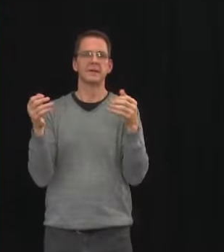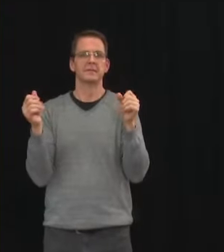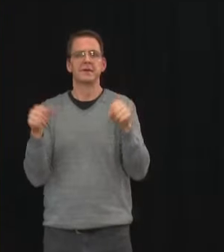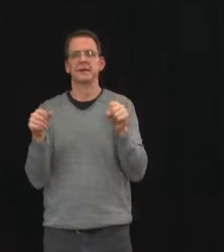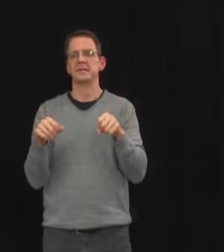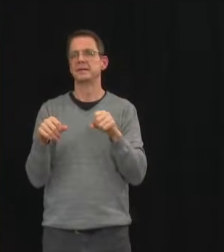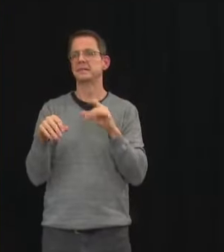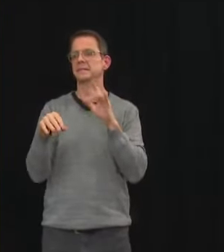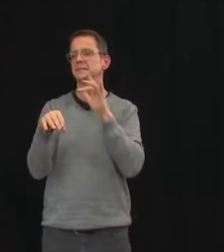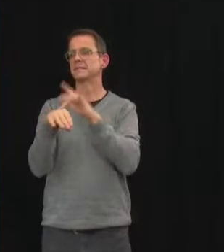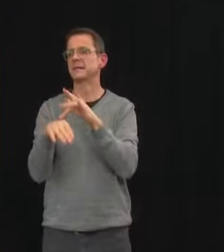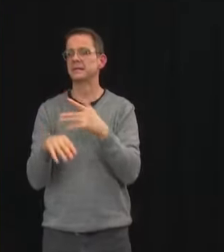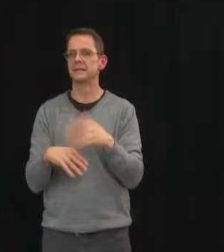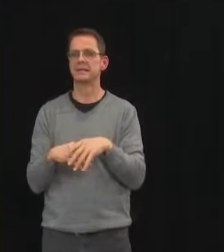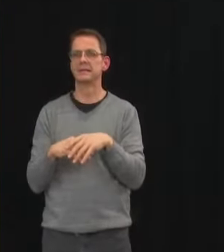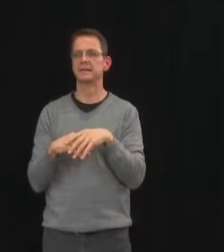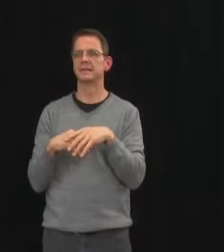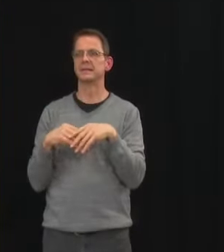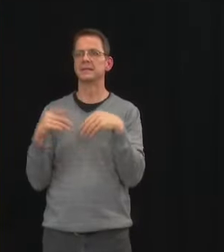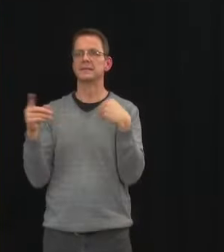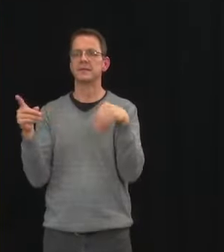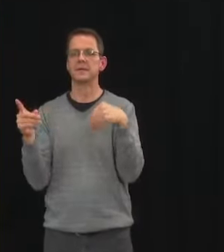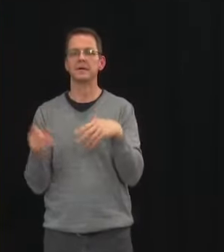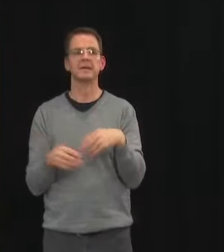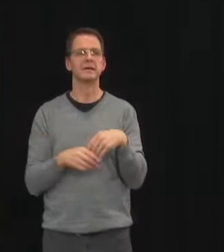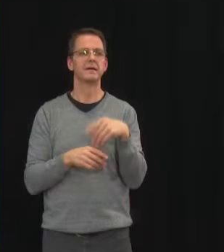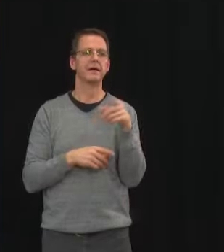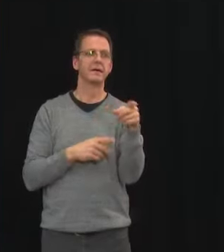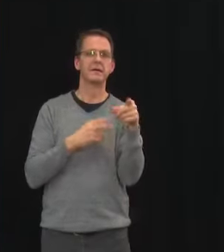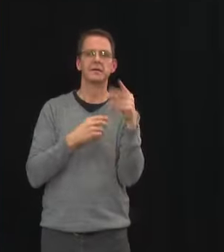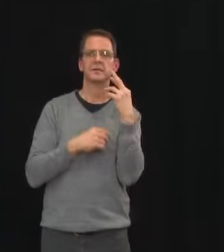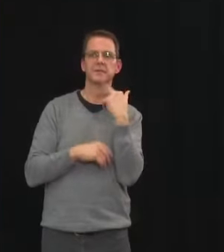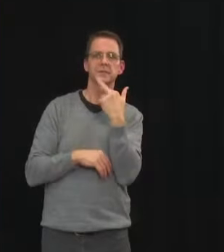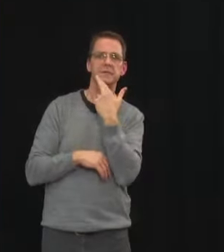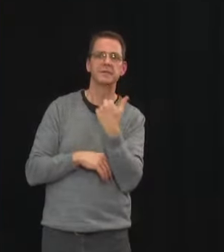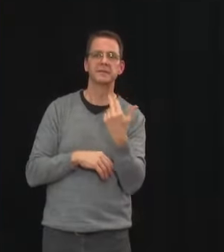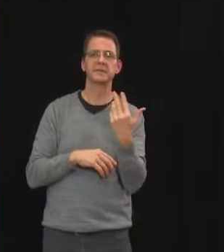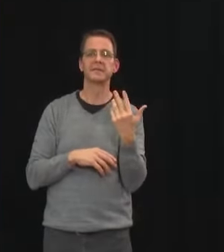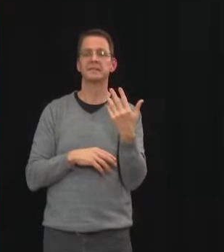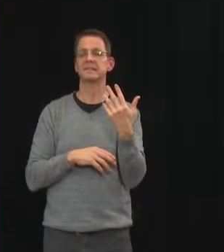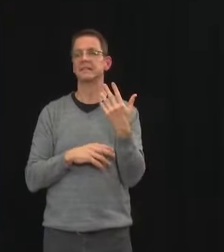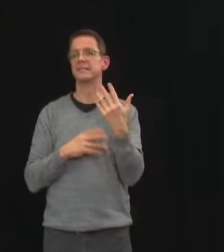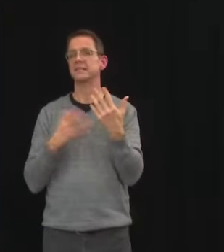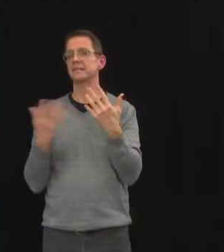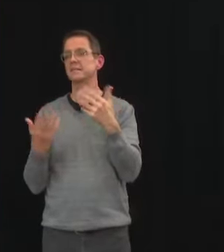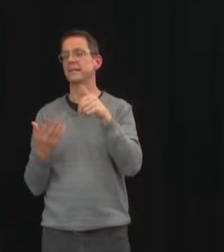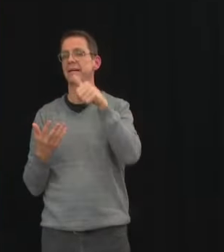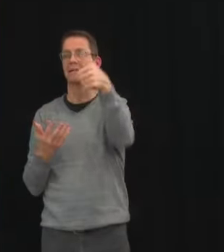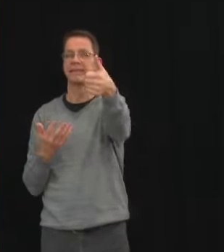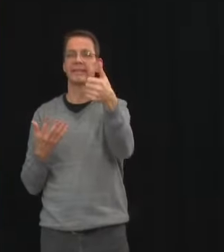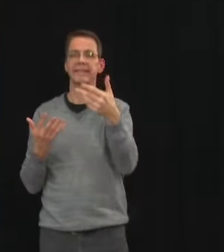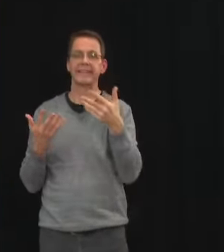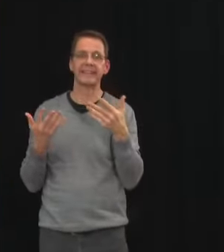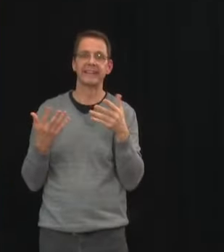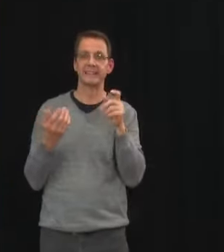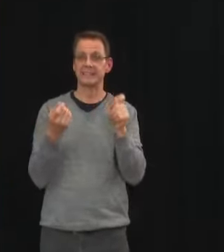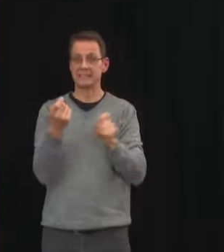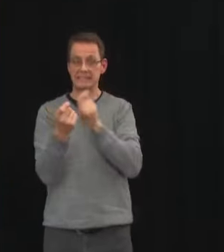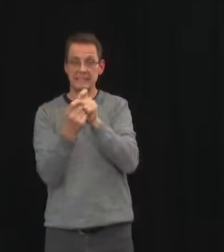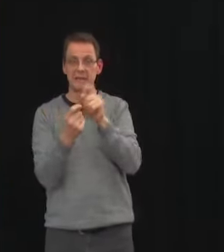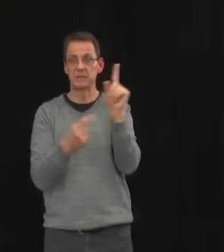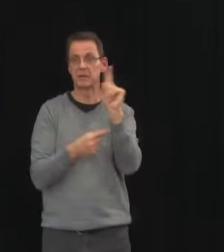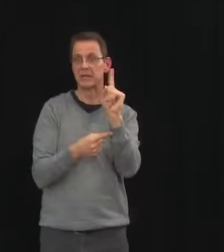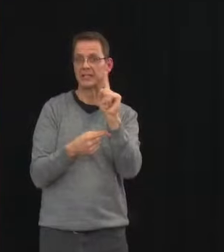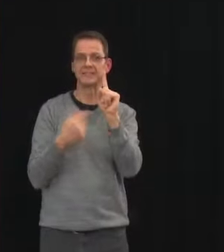or restaurants all of those in kind of one category but again it's that 30 percent that's concerning and i want to